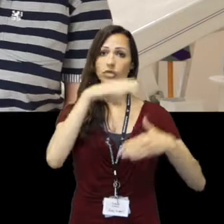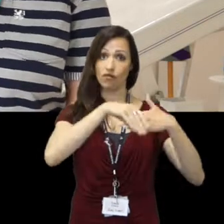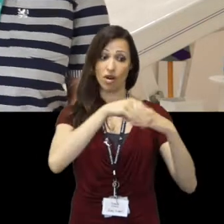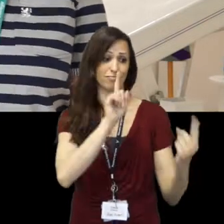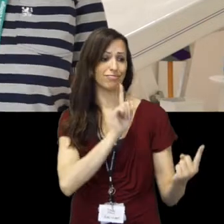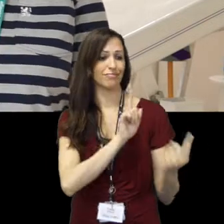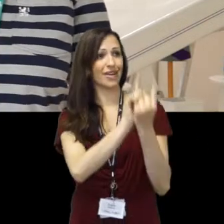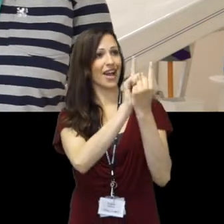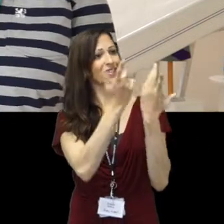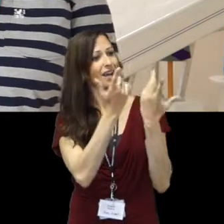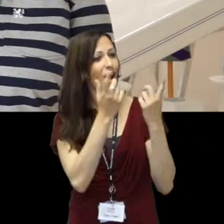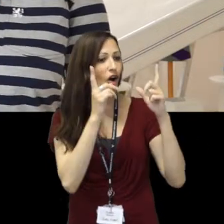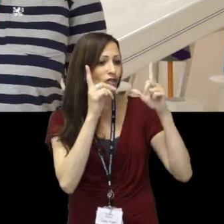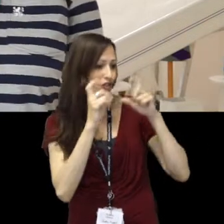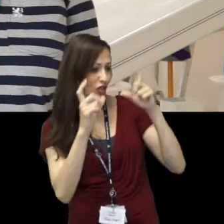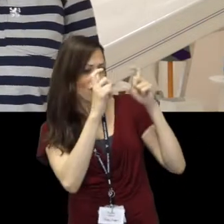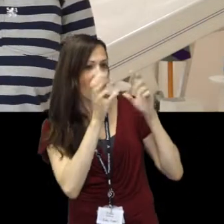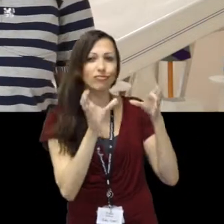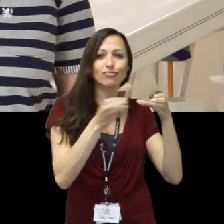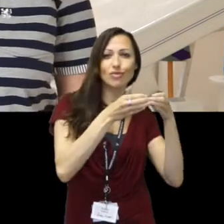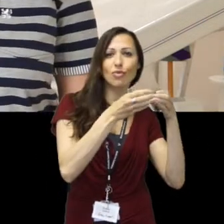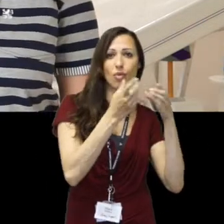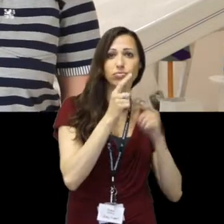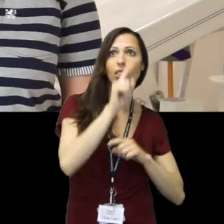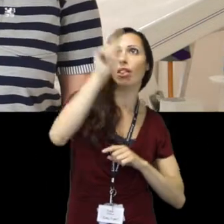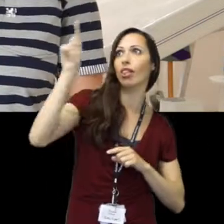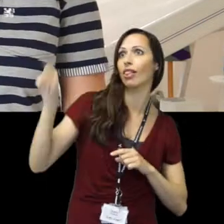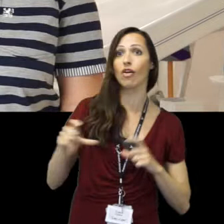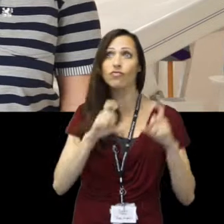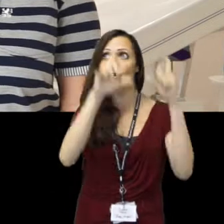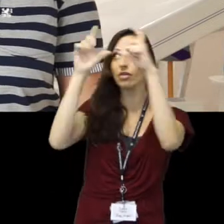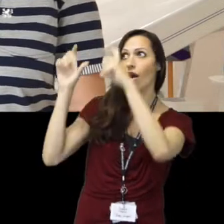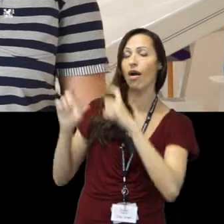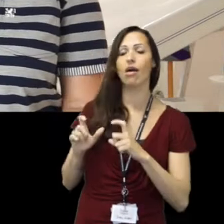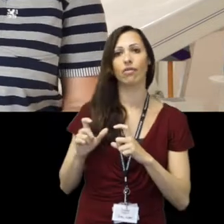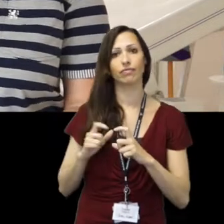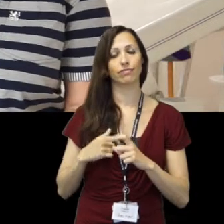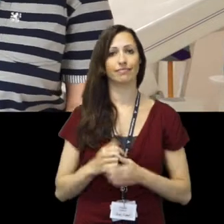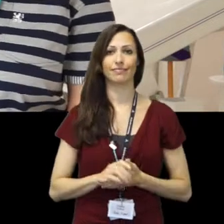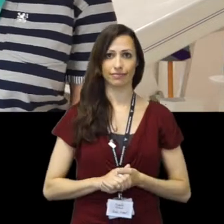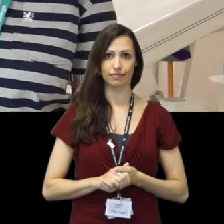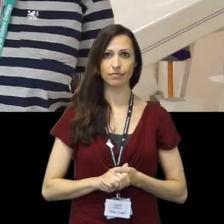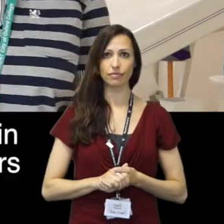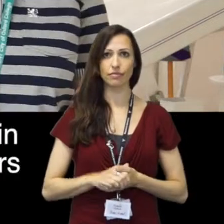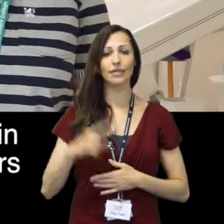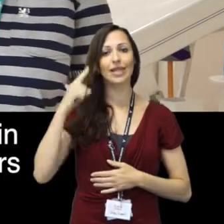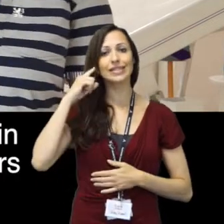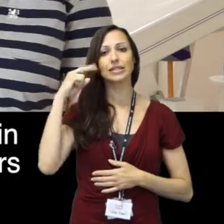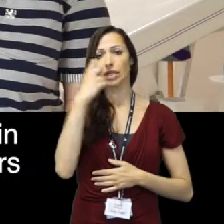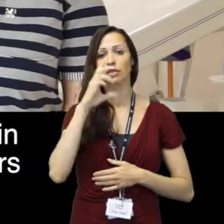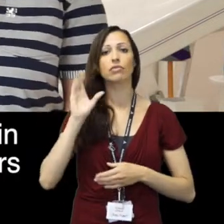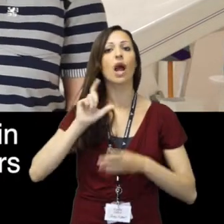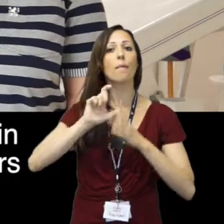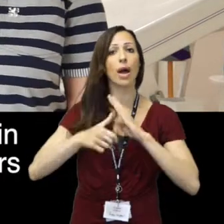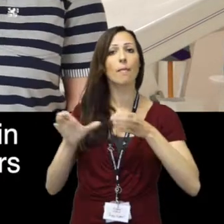I made new friends, took a photograph with them and all that things. The staff